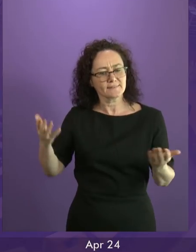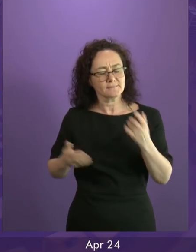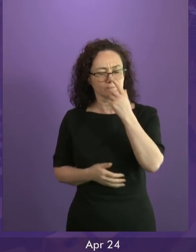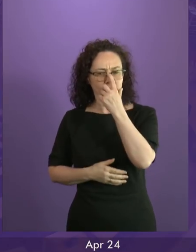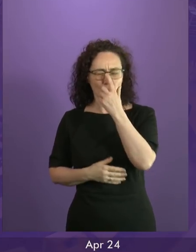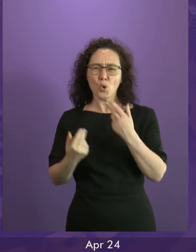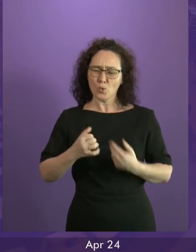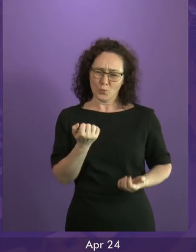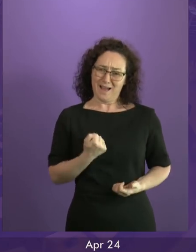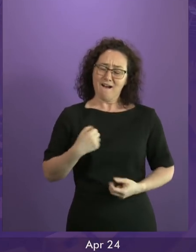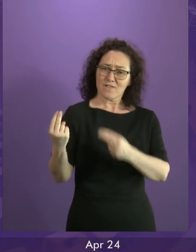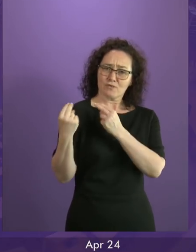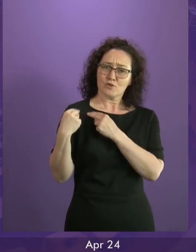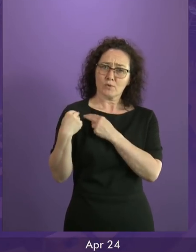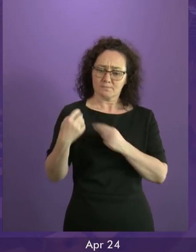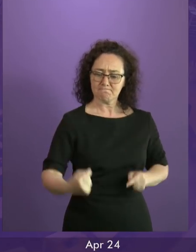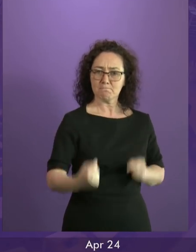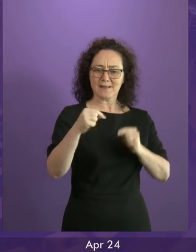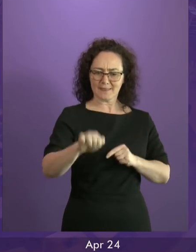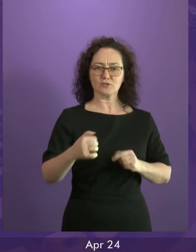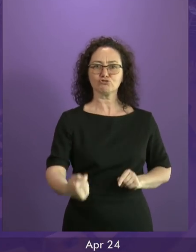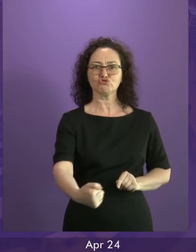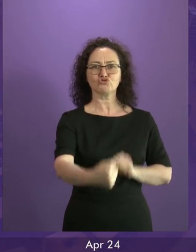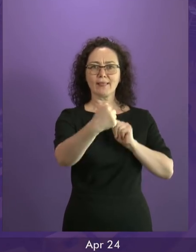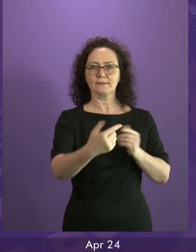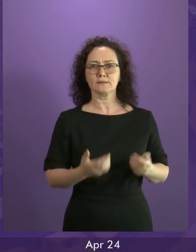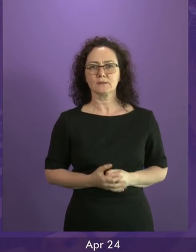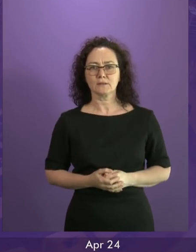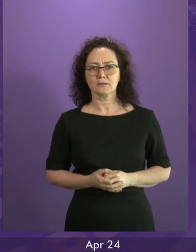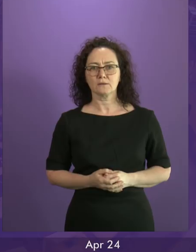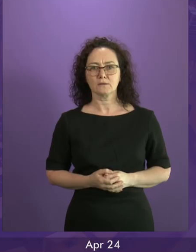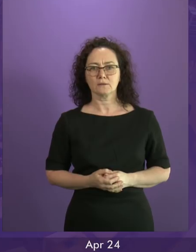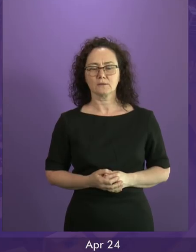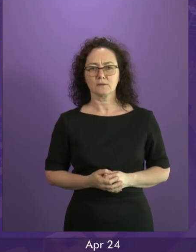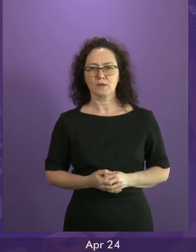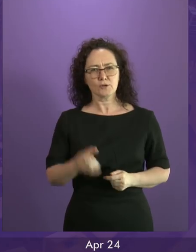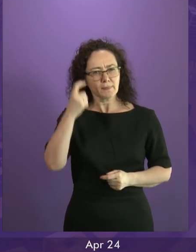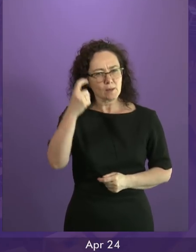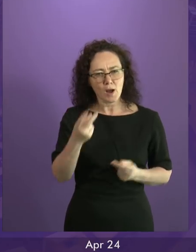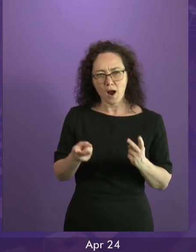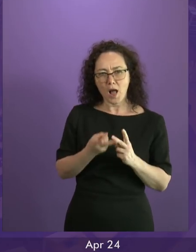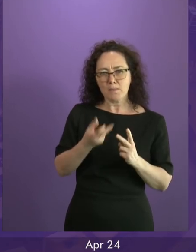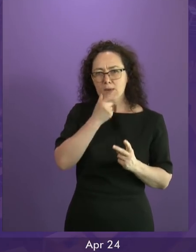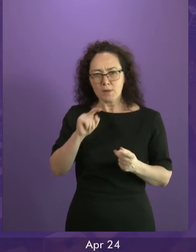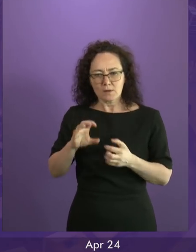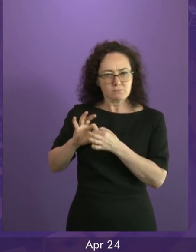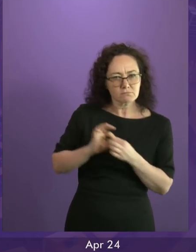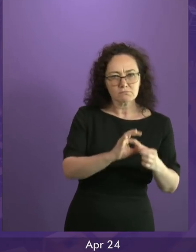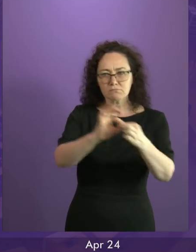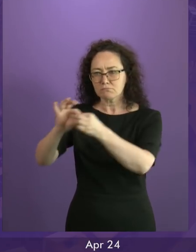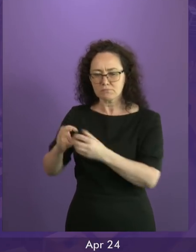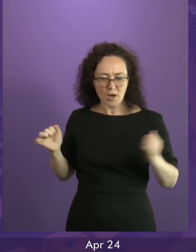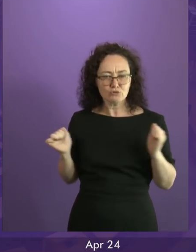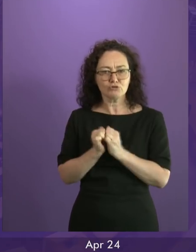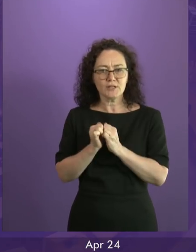to that challenge, to stand in each other's shoes and find a way forward. No one